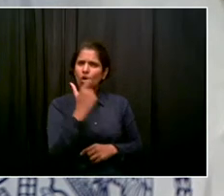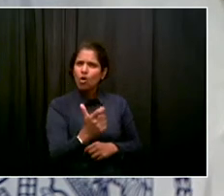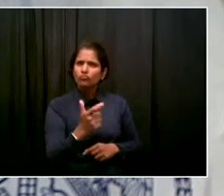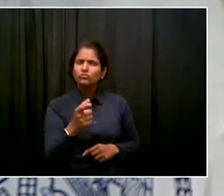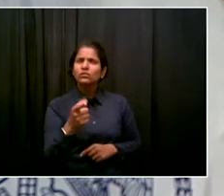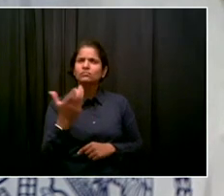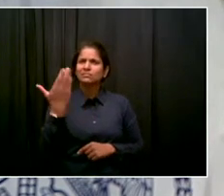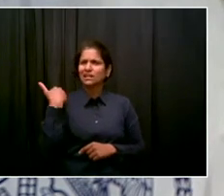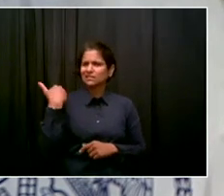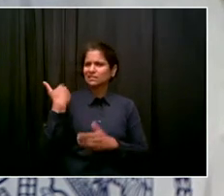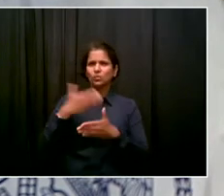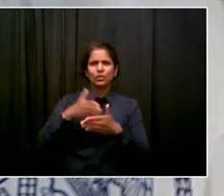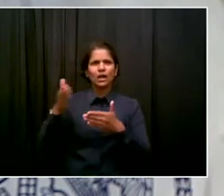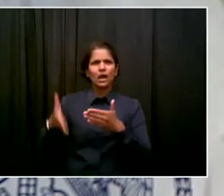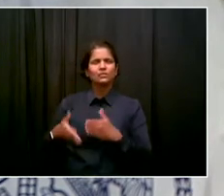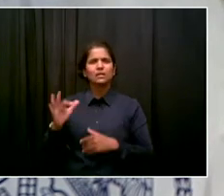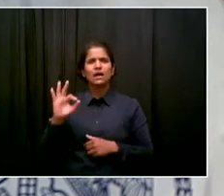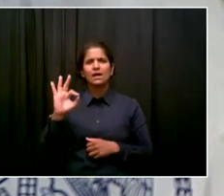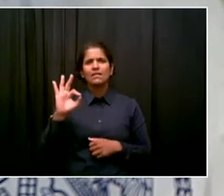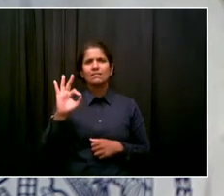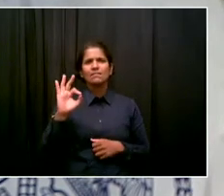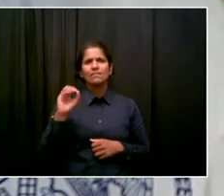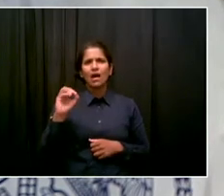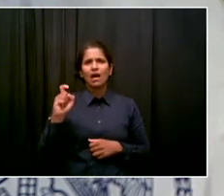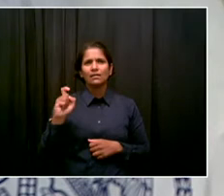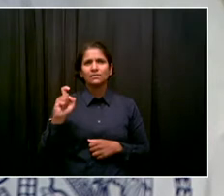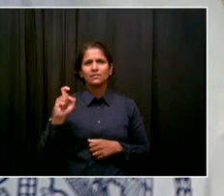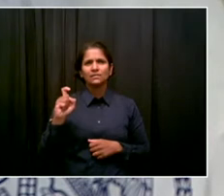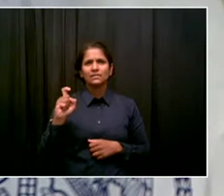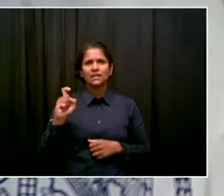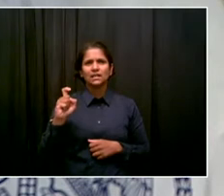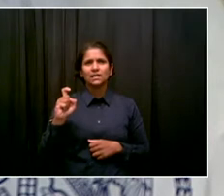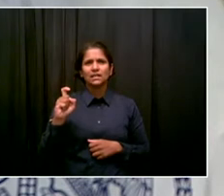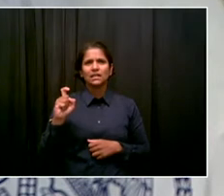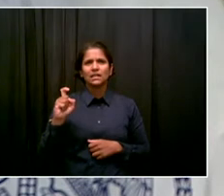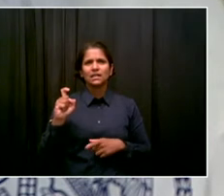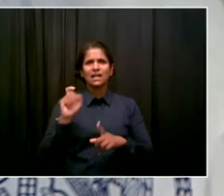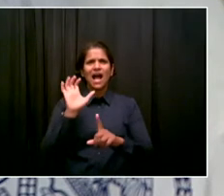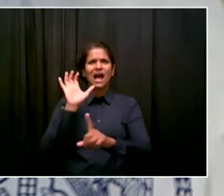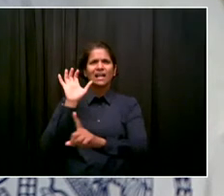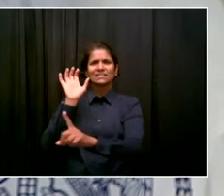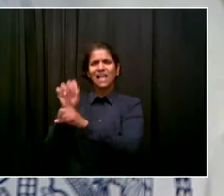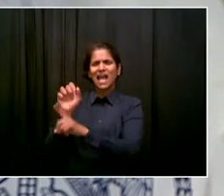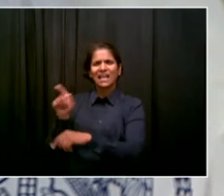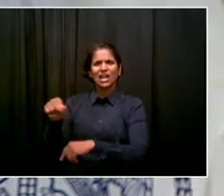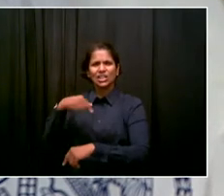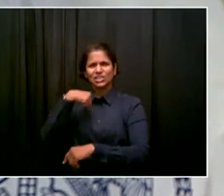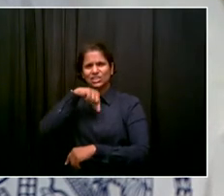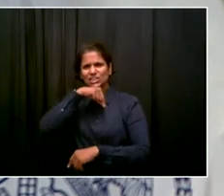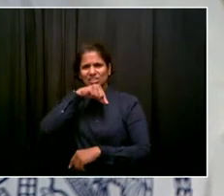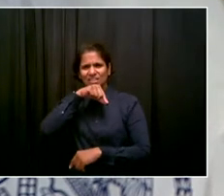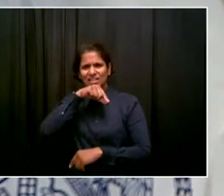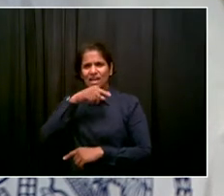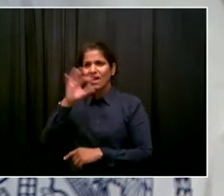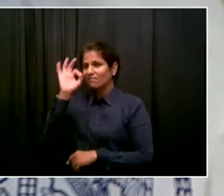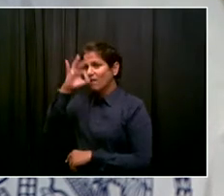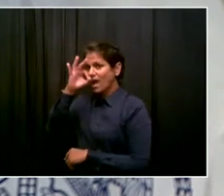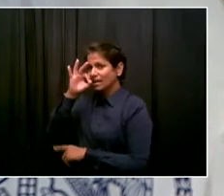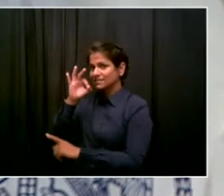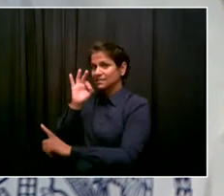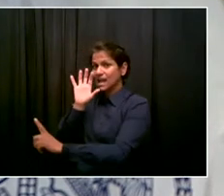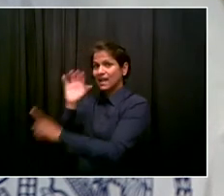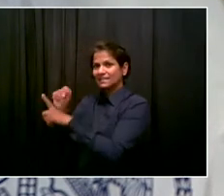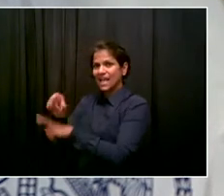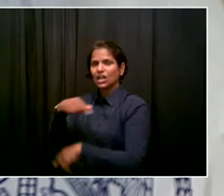I just wanted to get a sense of where the city is on addressing some of the wildlife concerns in Staten Island, the deer, the turkey, etc.